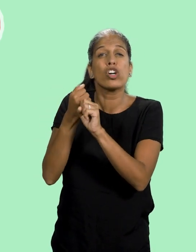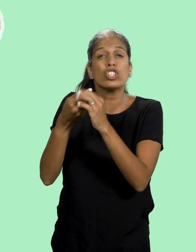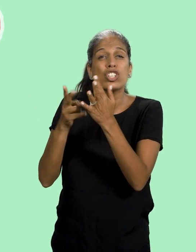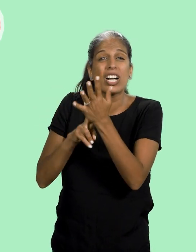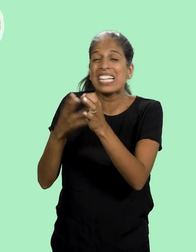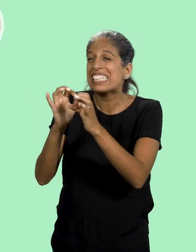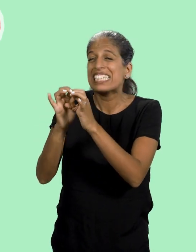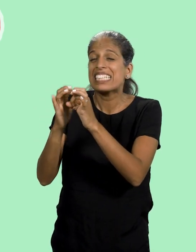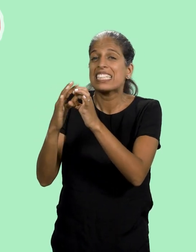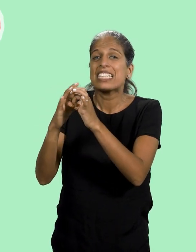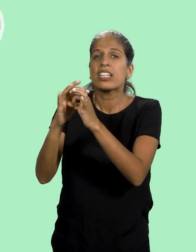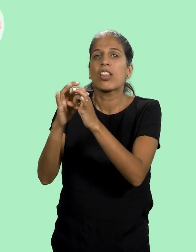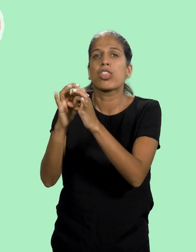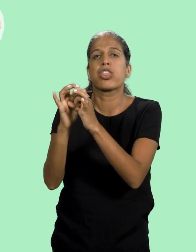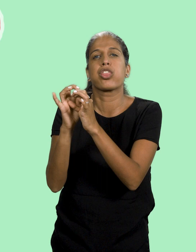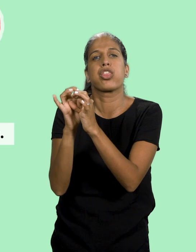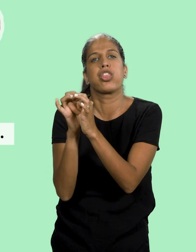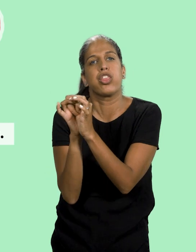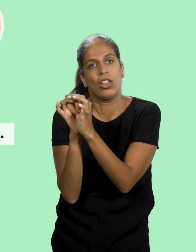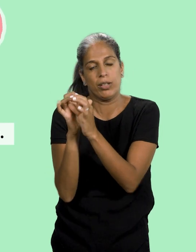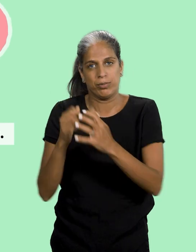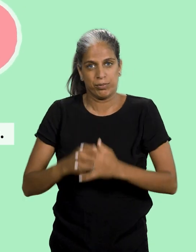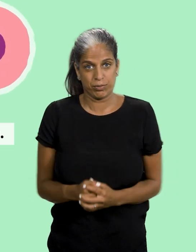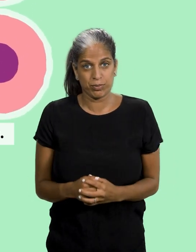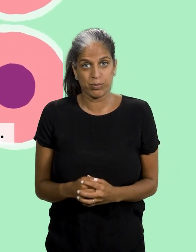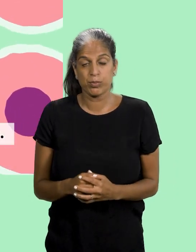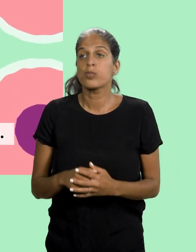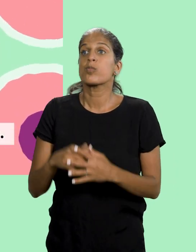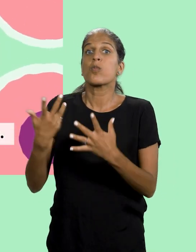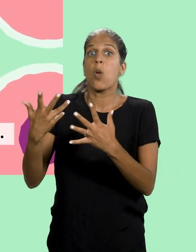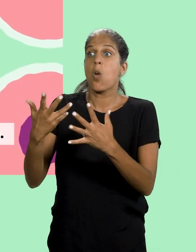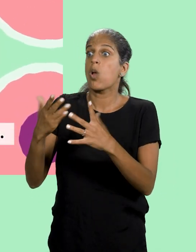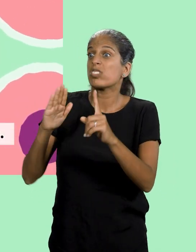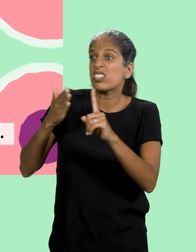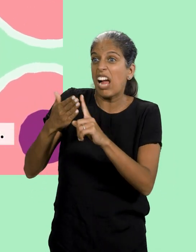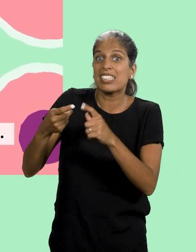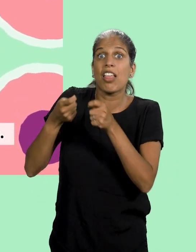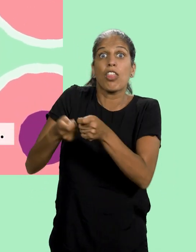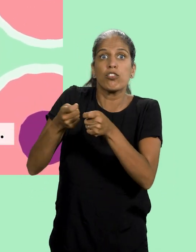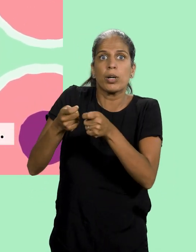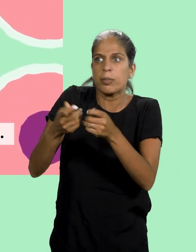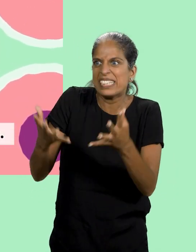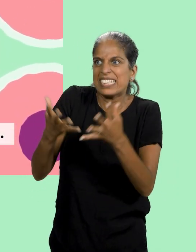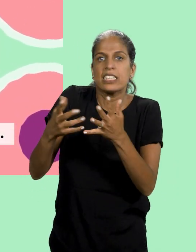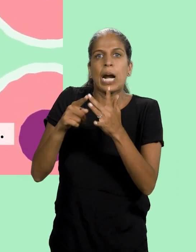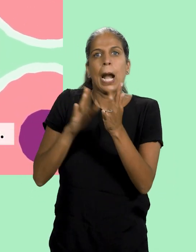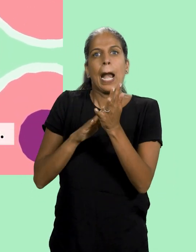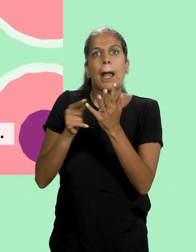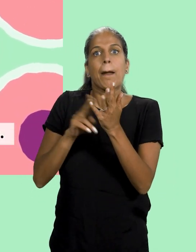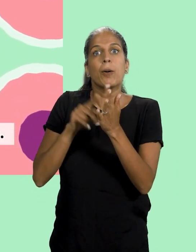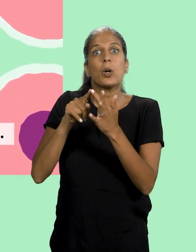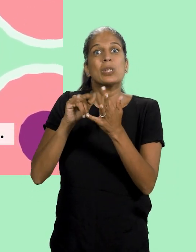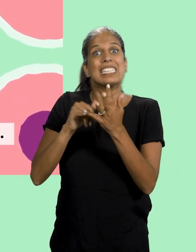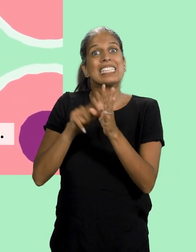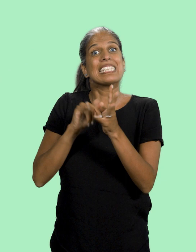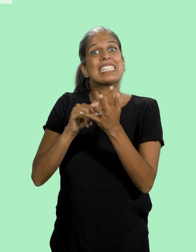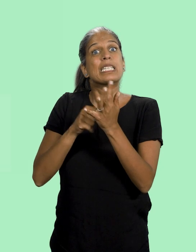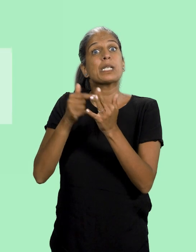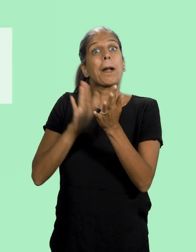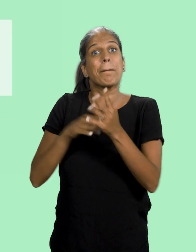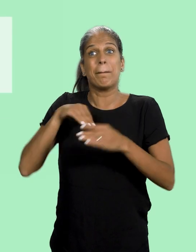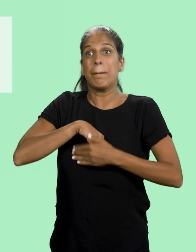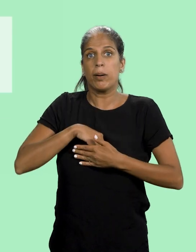cancer and cause it to shrink. Or, they can activate the immune system to destroy the cancer cells.